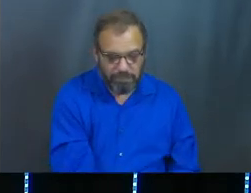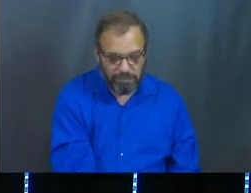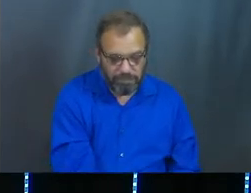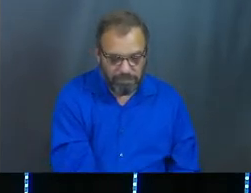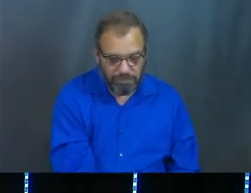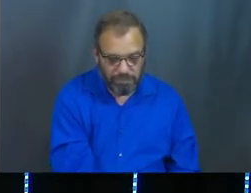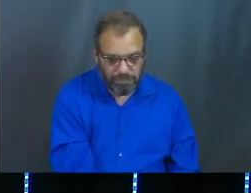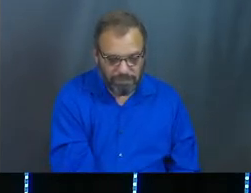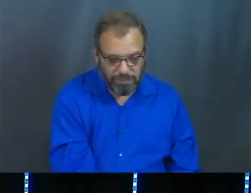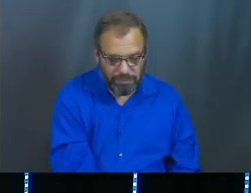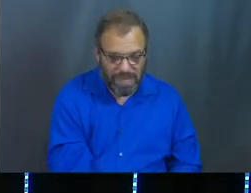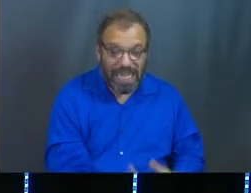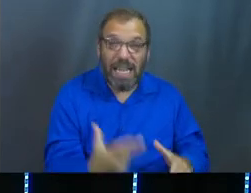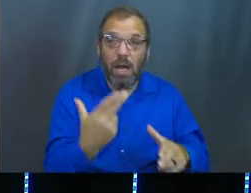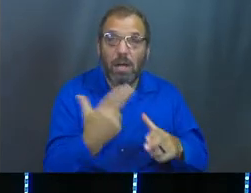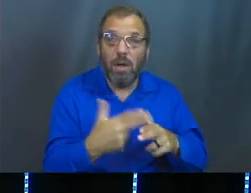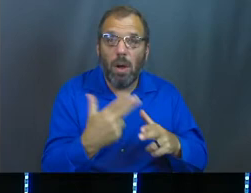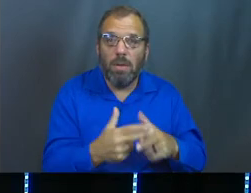That's cold and unfeeling.